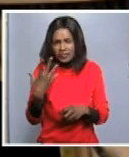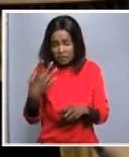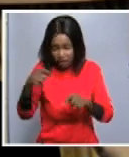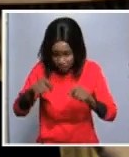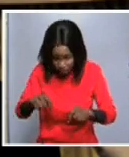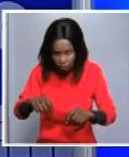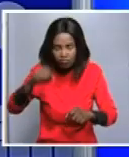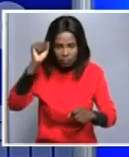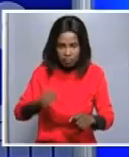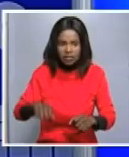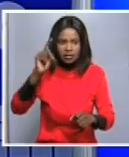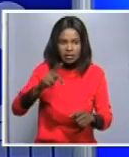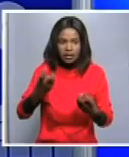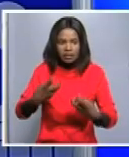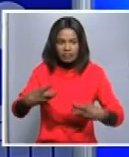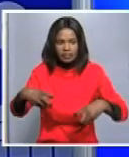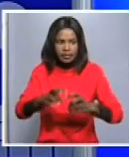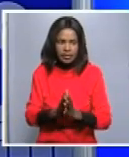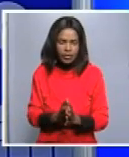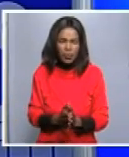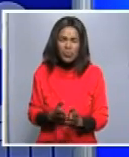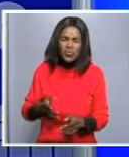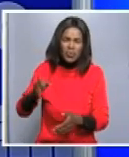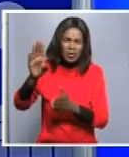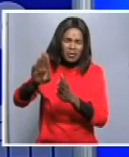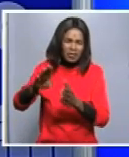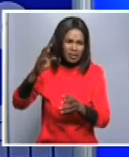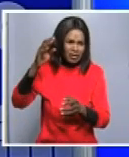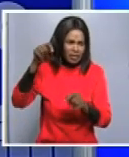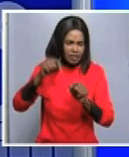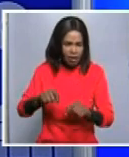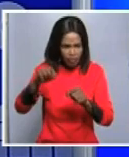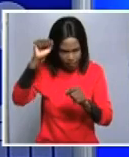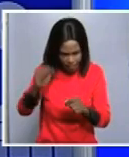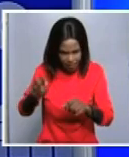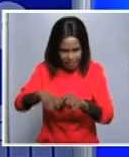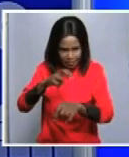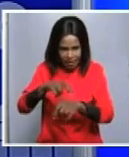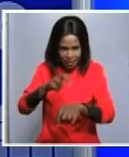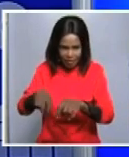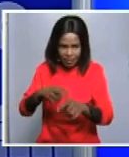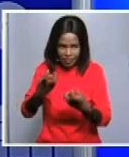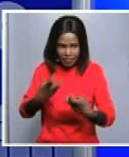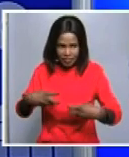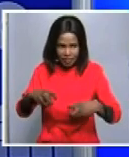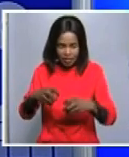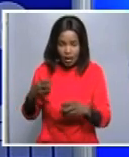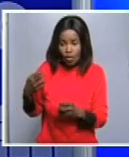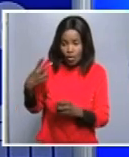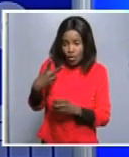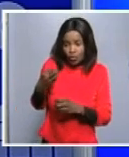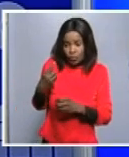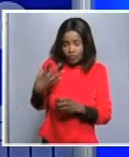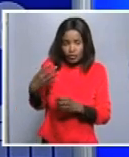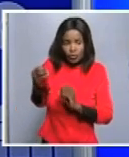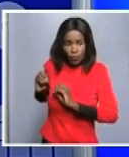obviously a very long overdue meeting between the two heads of states there but in the interim how are you making up for these lack of engagements at